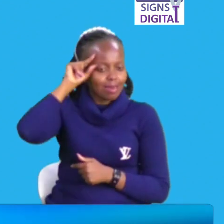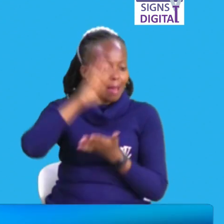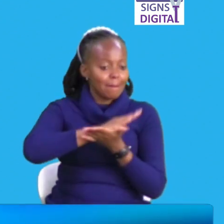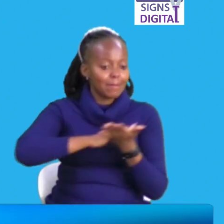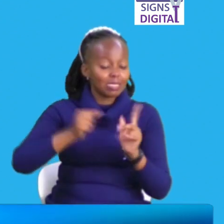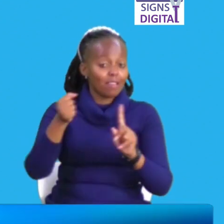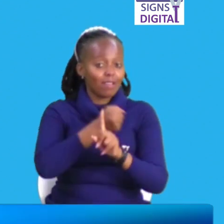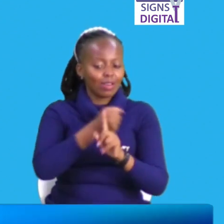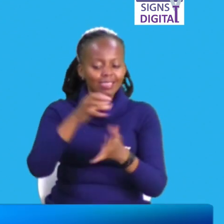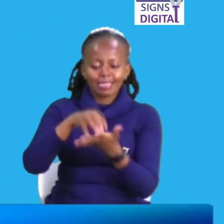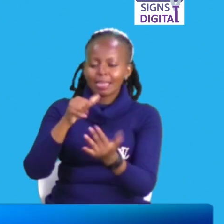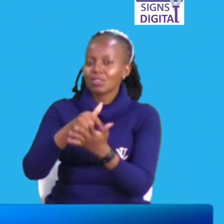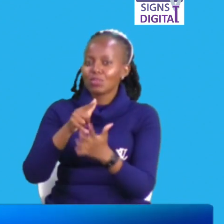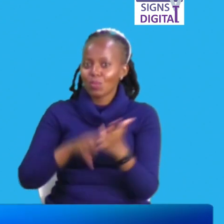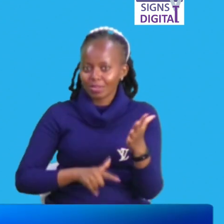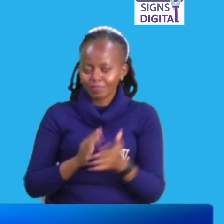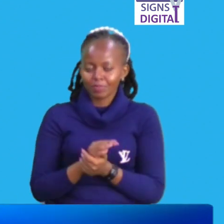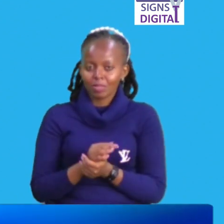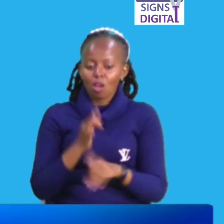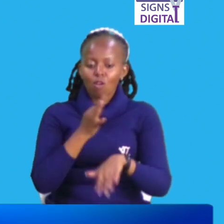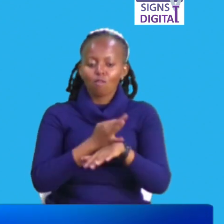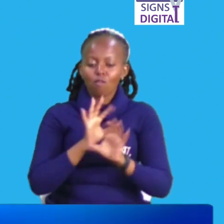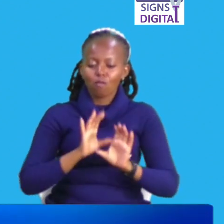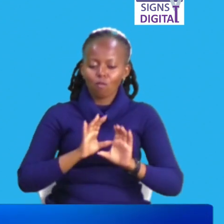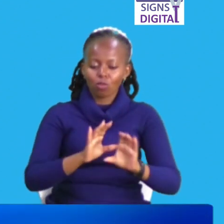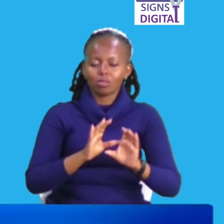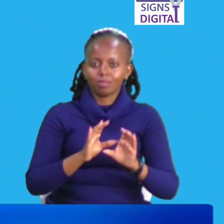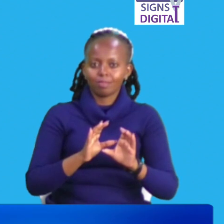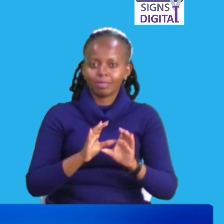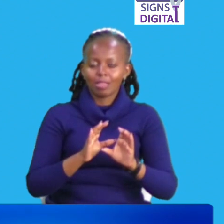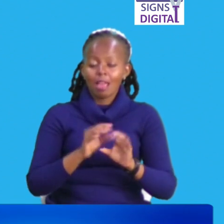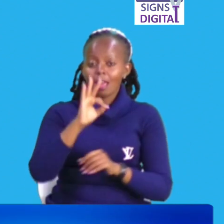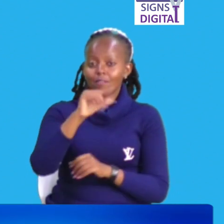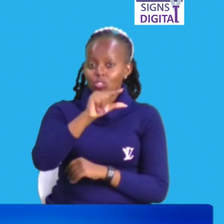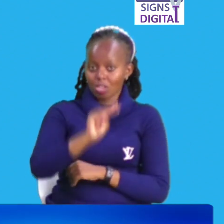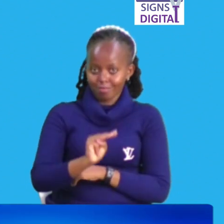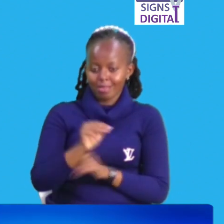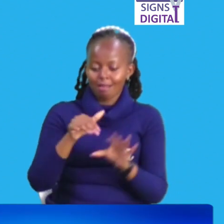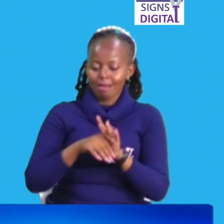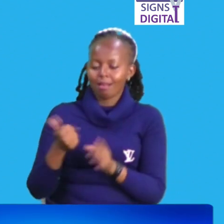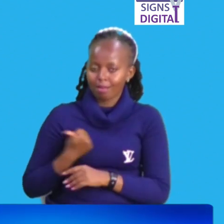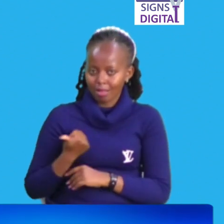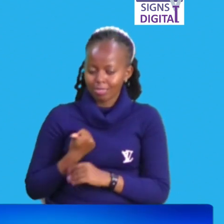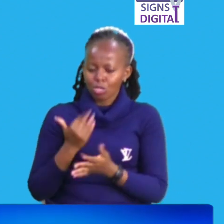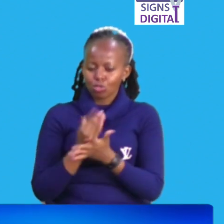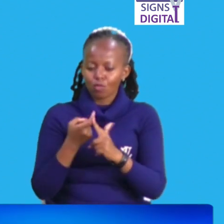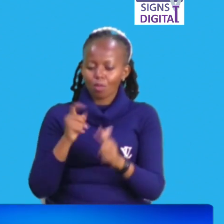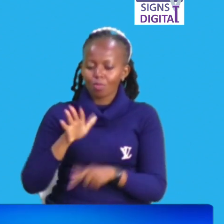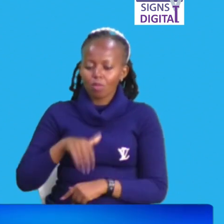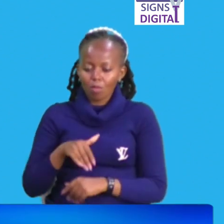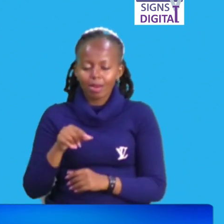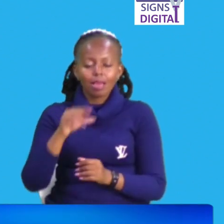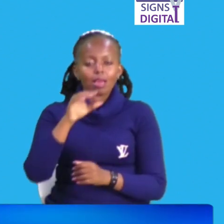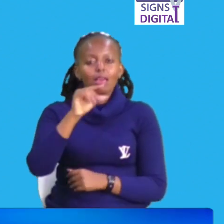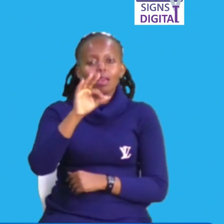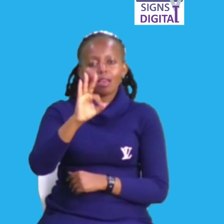cases, including forced female genital mutilation, FGM. According to the women, gender